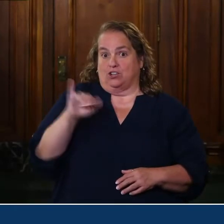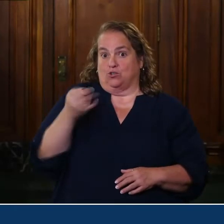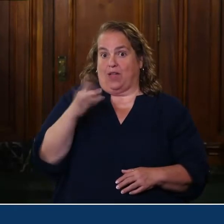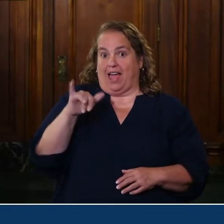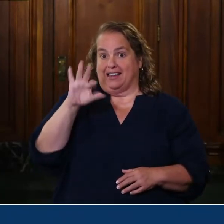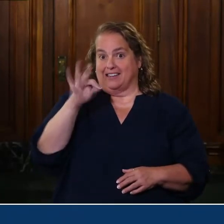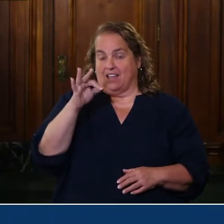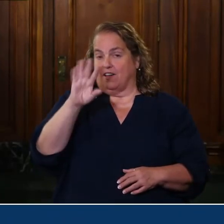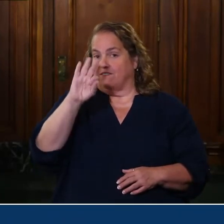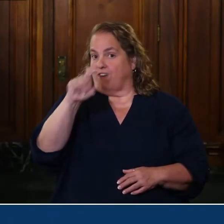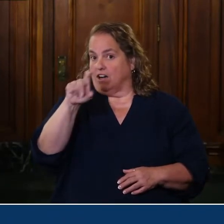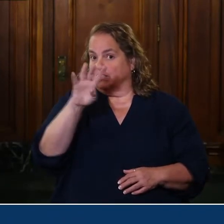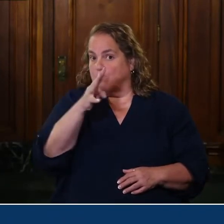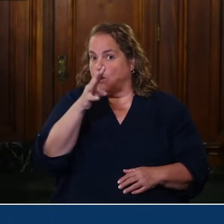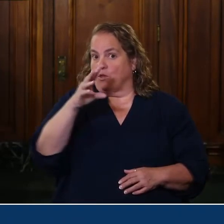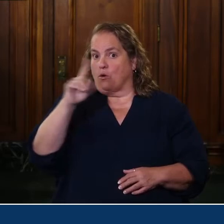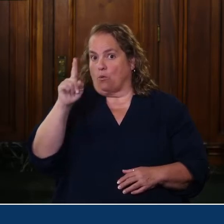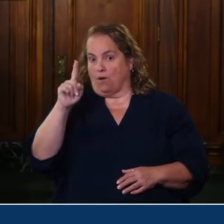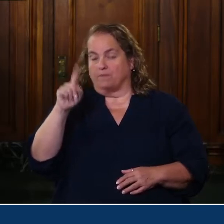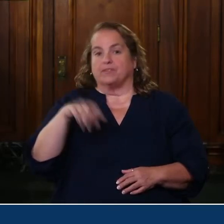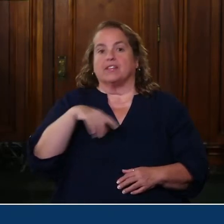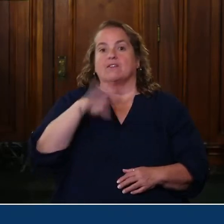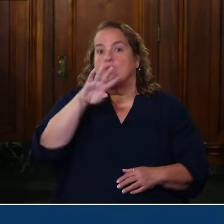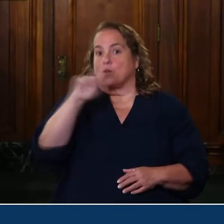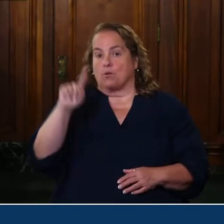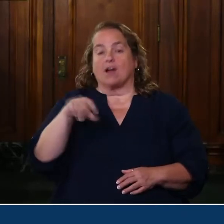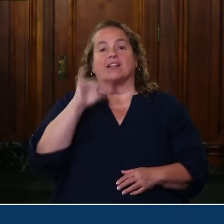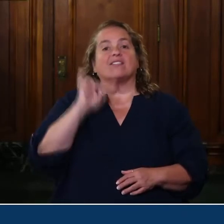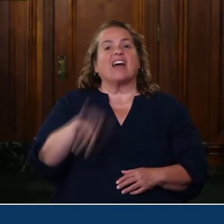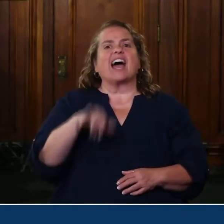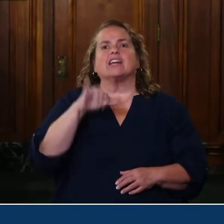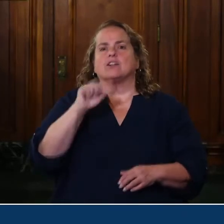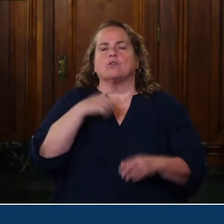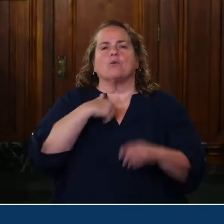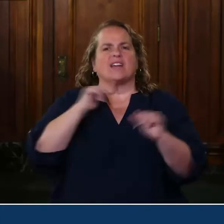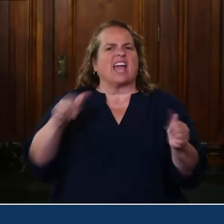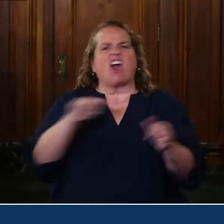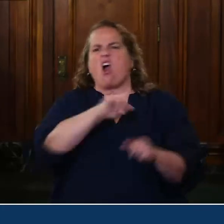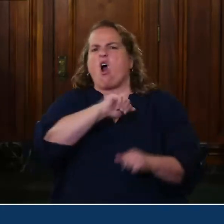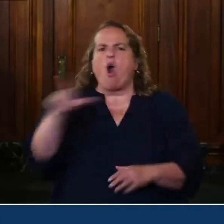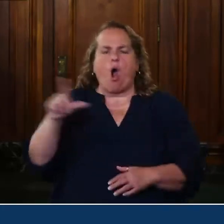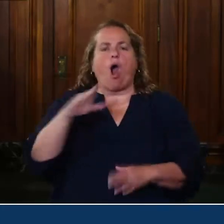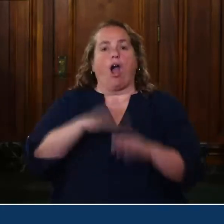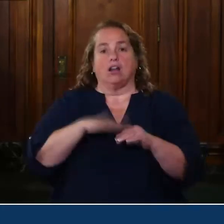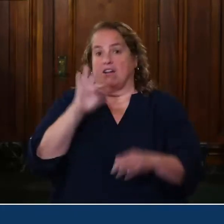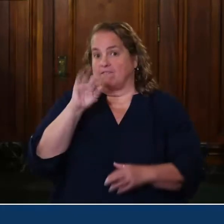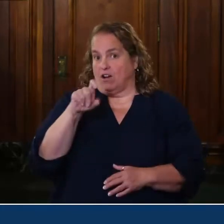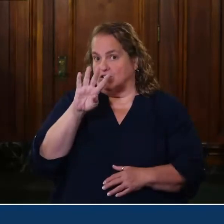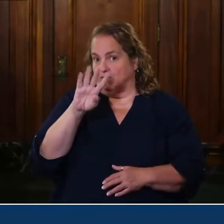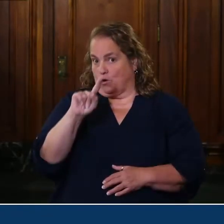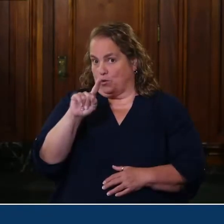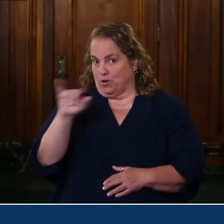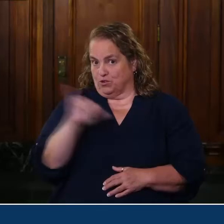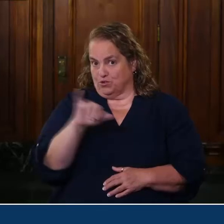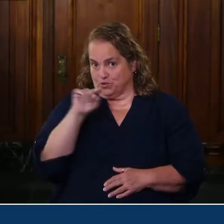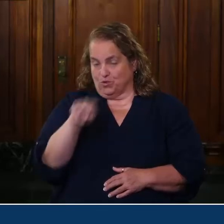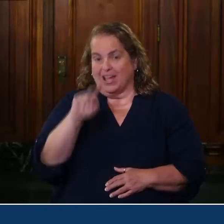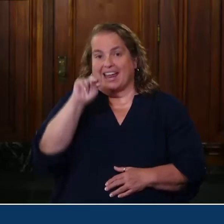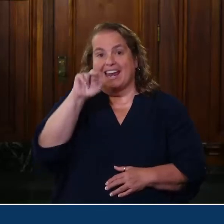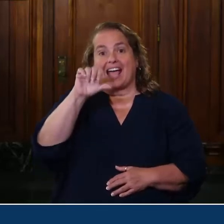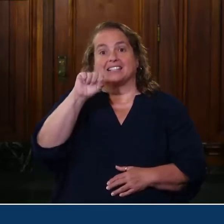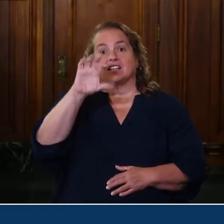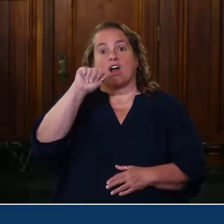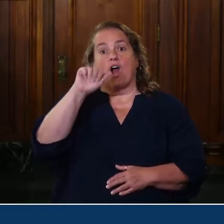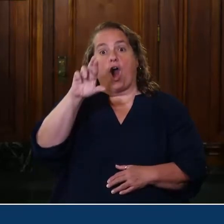1. Friday, July 10th features the Xfinity Series, ALSCO 300, also on Fox Sports 1. The NASCAR Gander